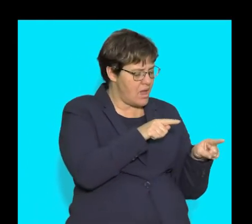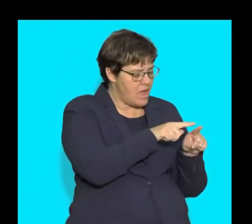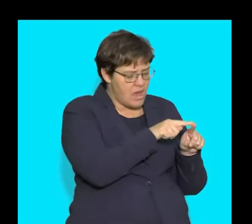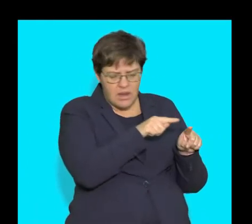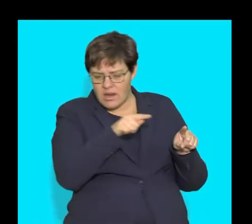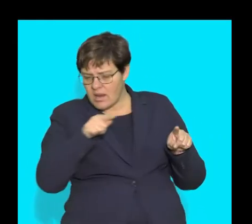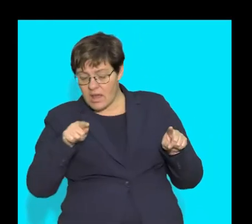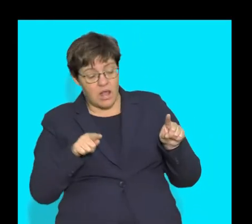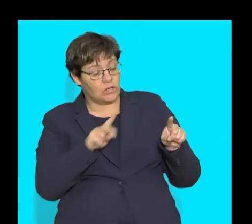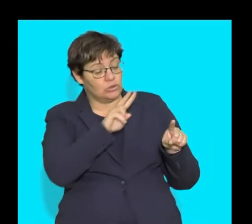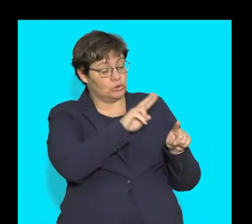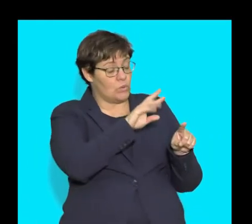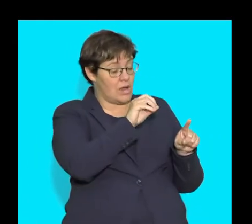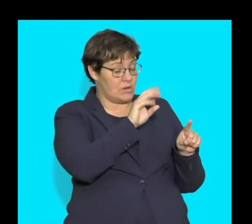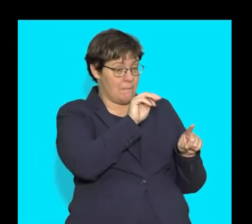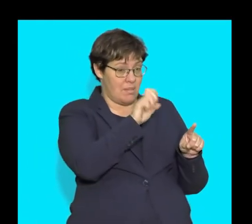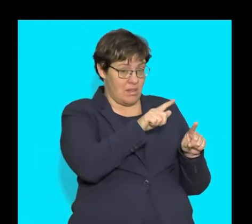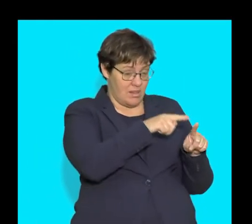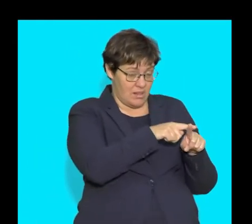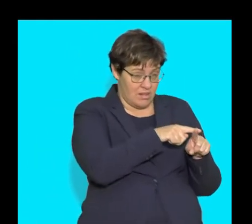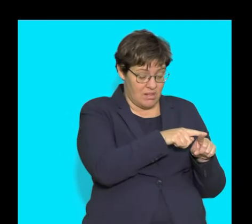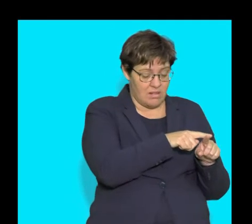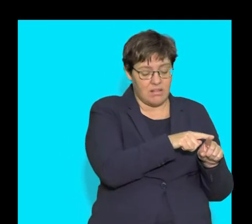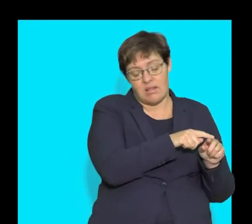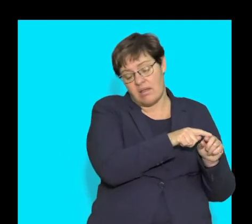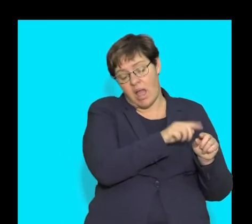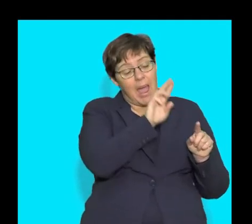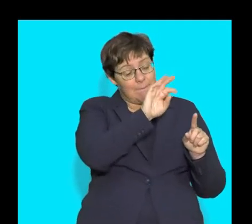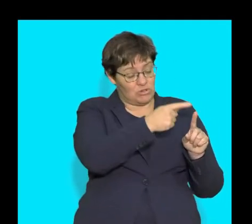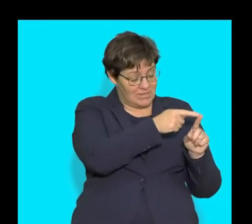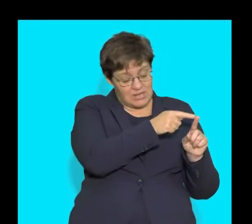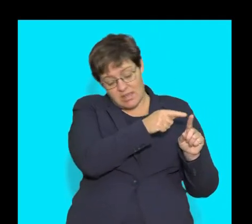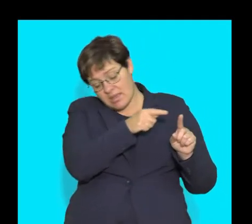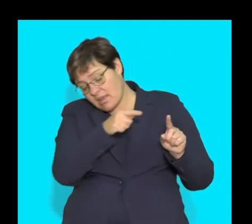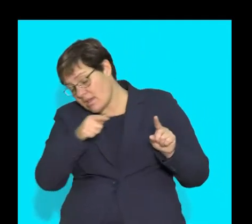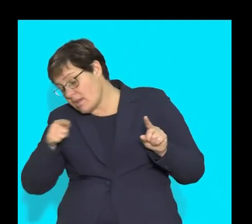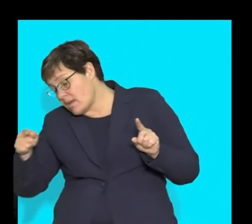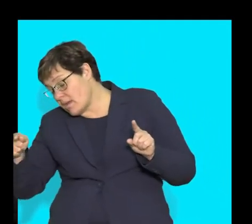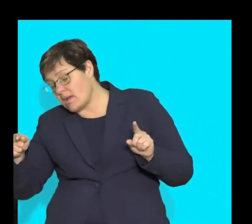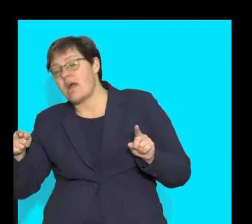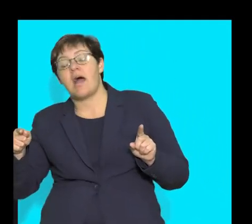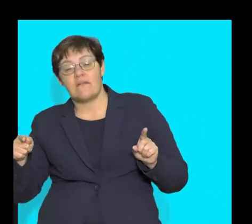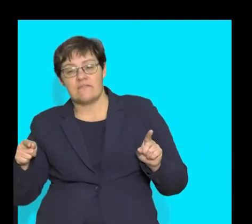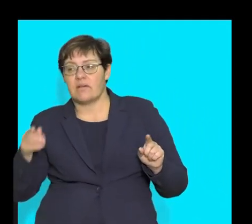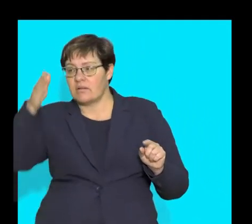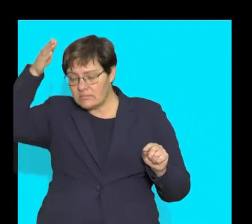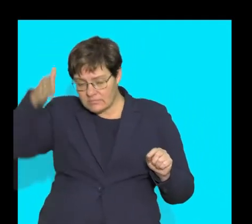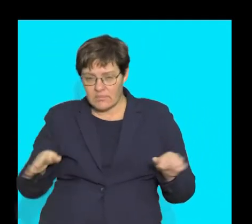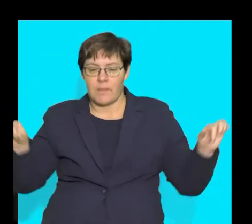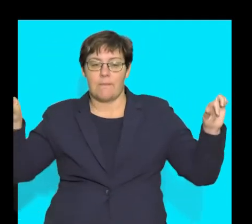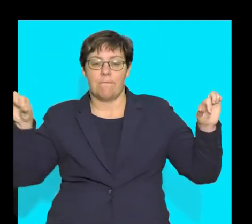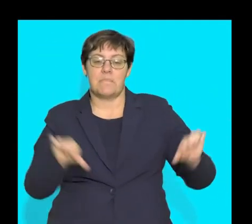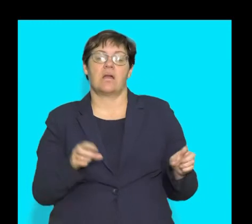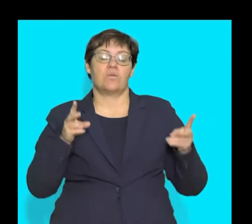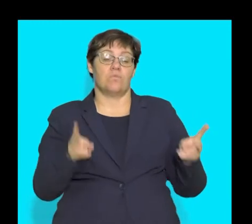glucose, it was 200 milligrams. And if you look along the graph, this was when it